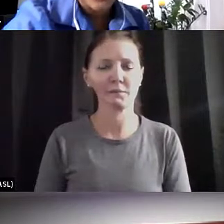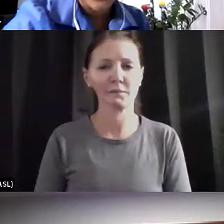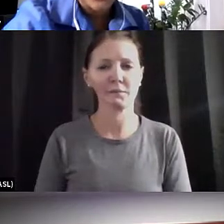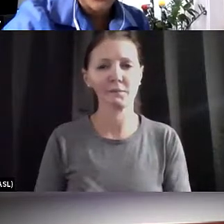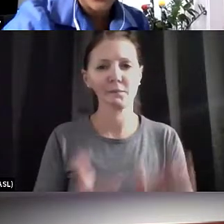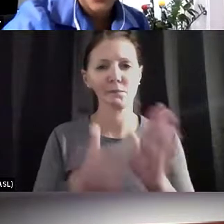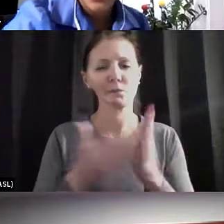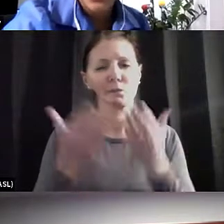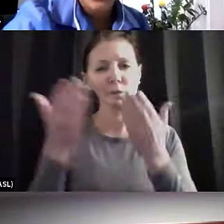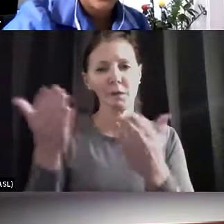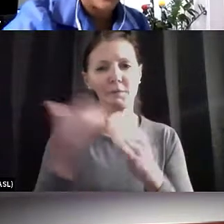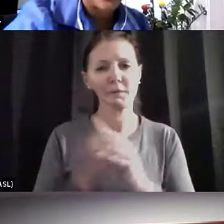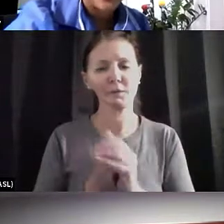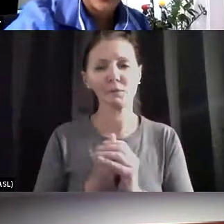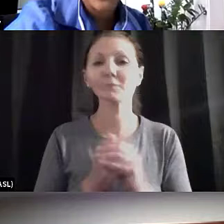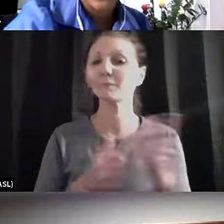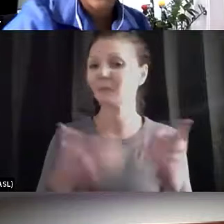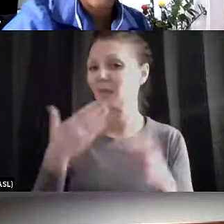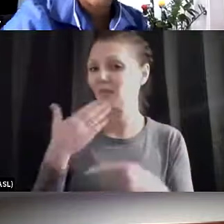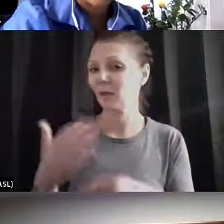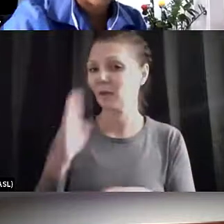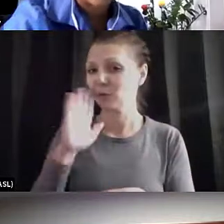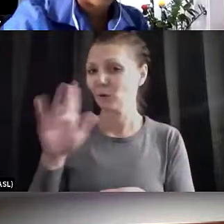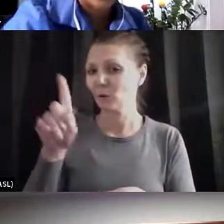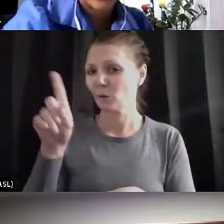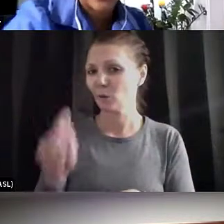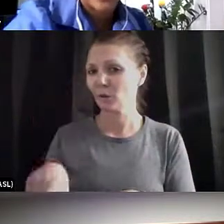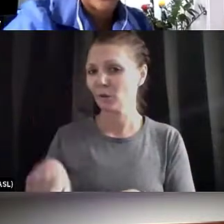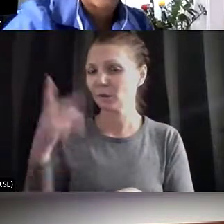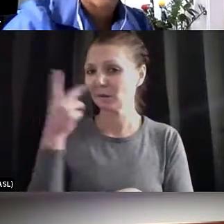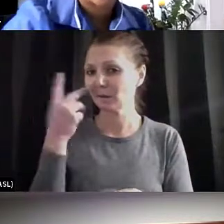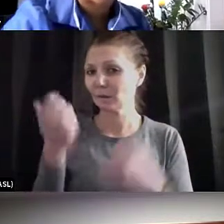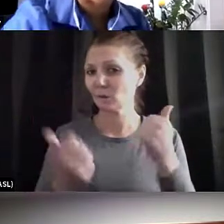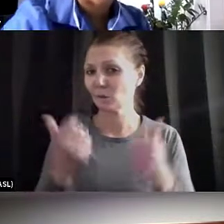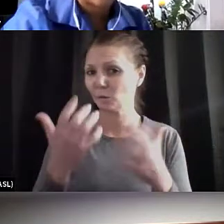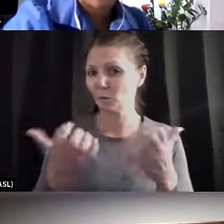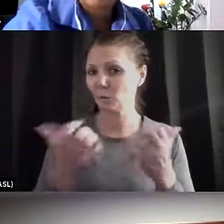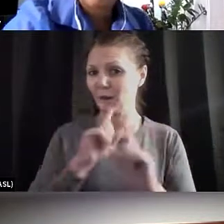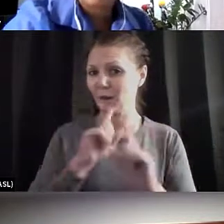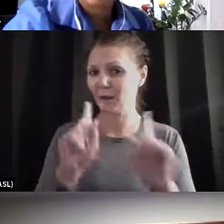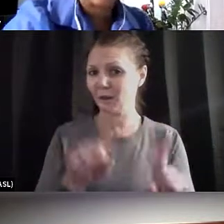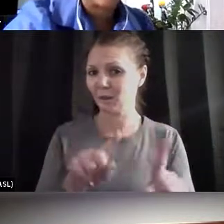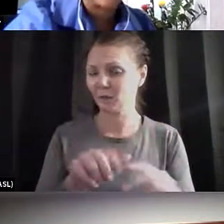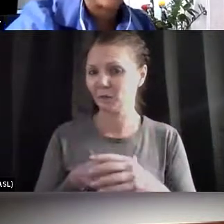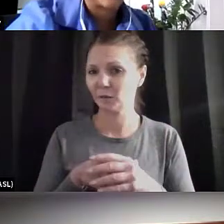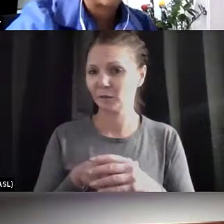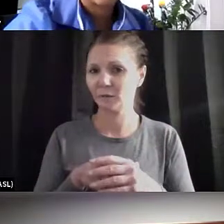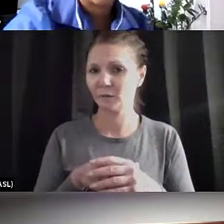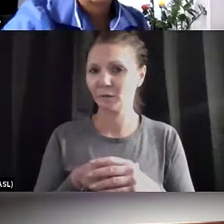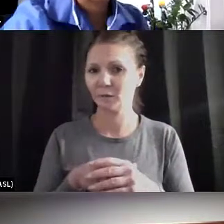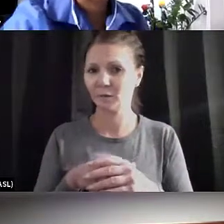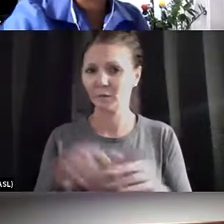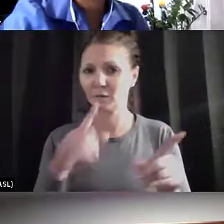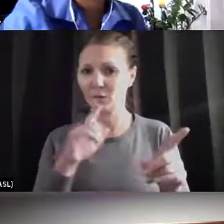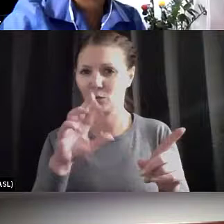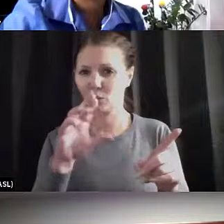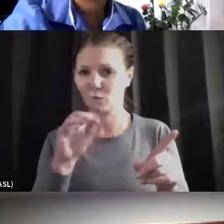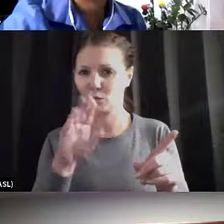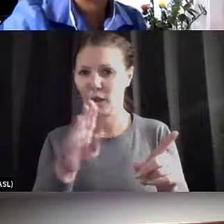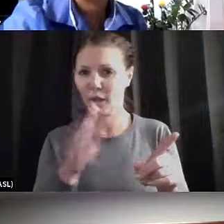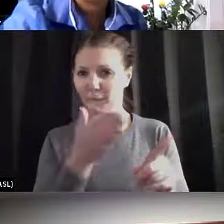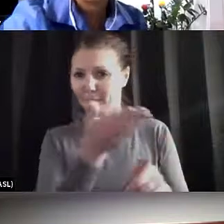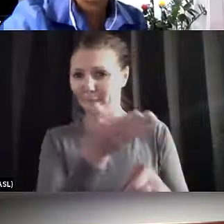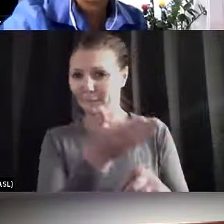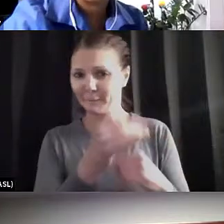Thank you so much for your question. See which one of the doctors would like the experts would like to answer that question. Rob, this is probably a good one for you.